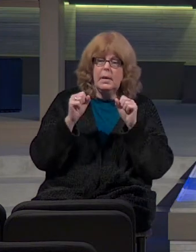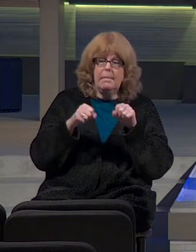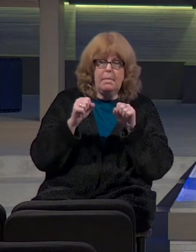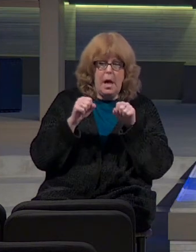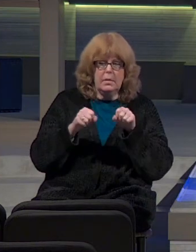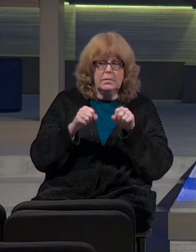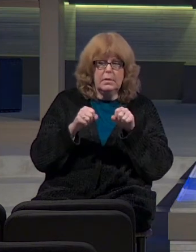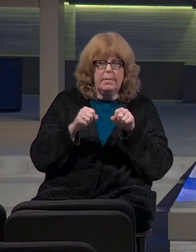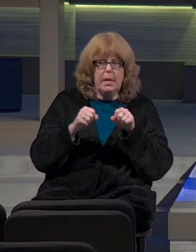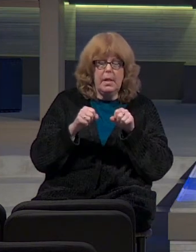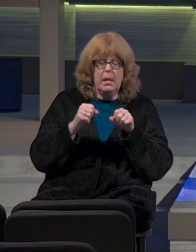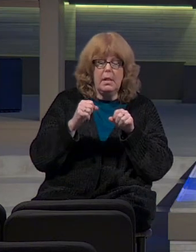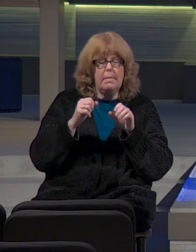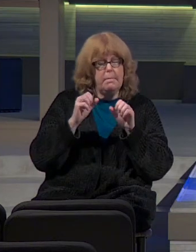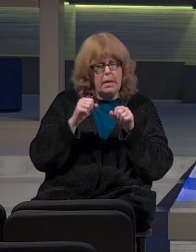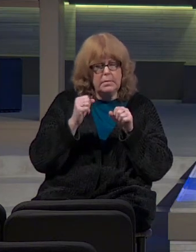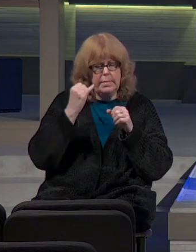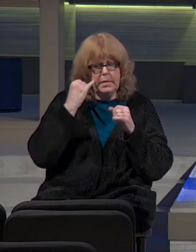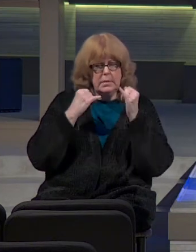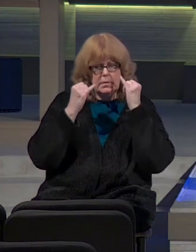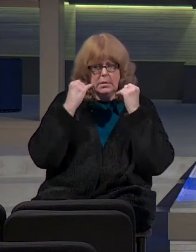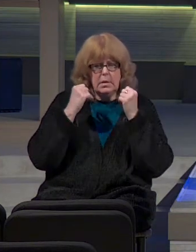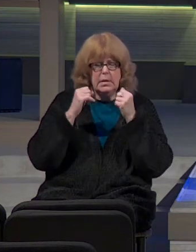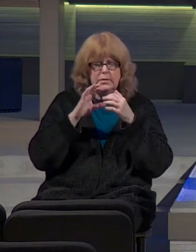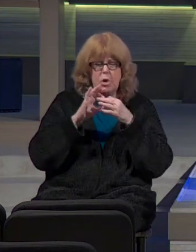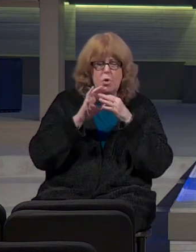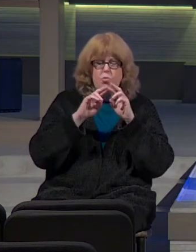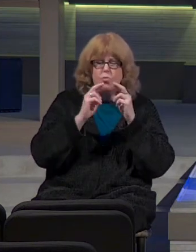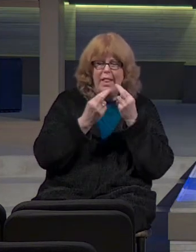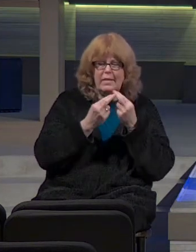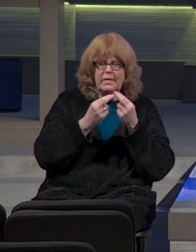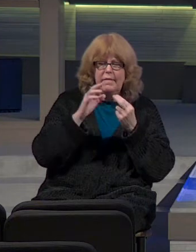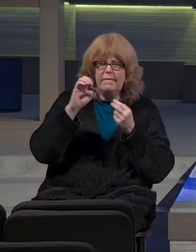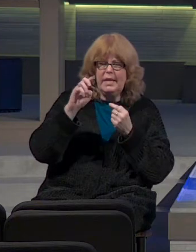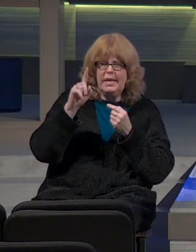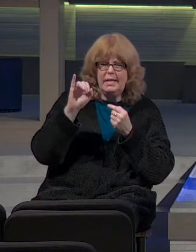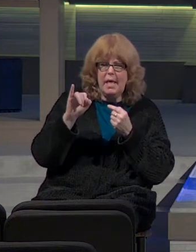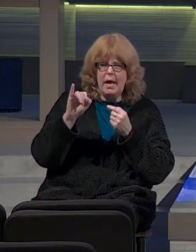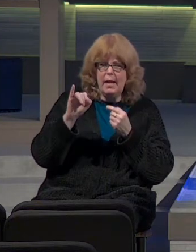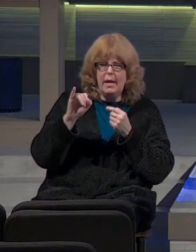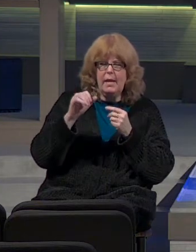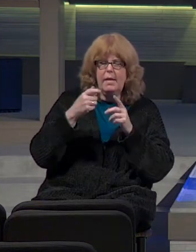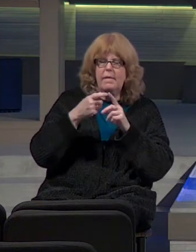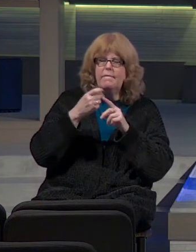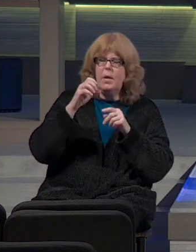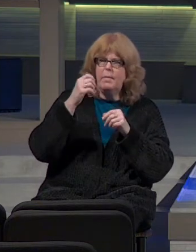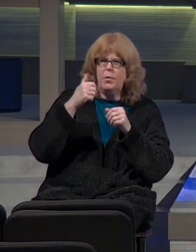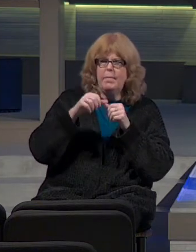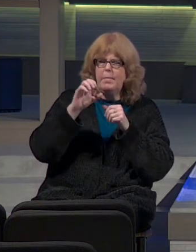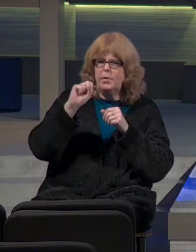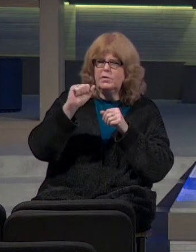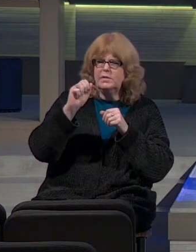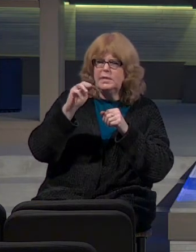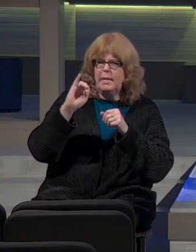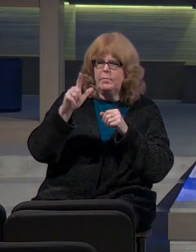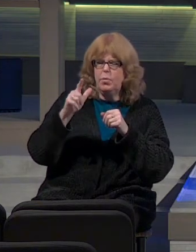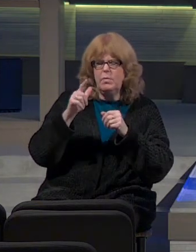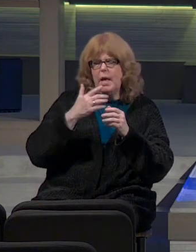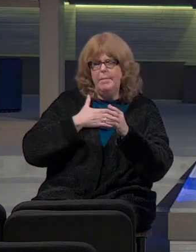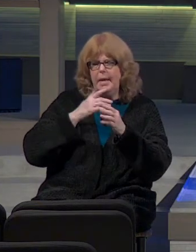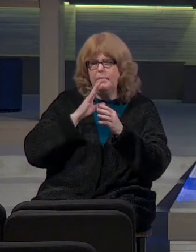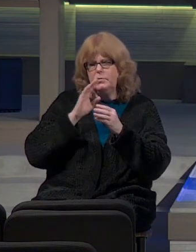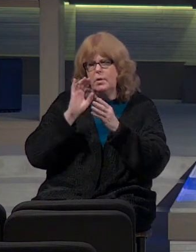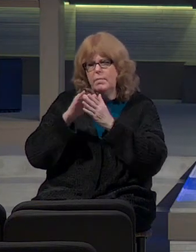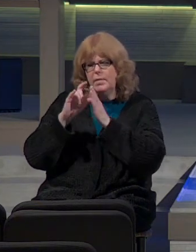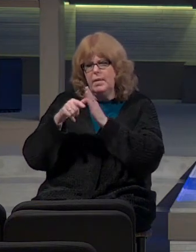is related to Eli, the priest, and that this fulfills certain prophecies coming from Samuel. If you want to know more about that later, I would be happy to tell you about